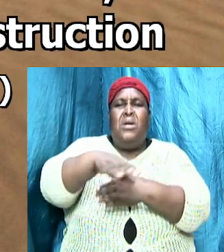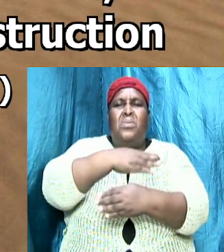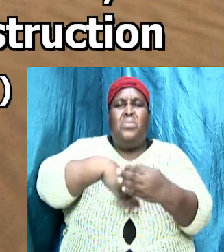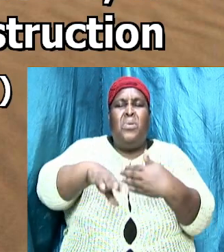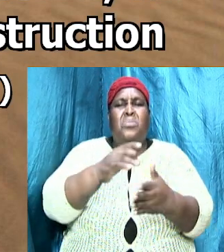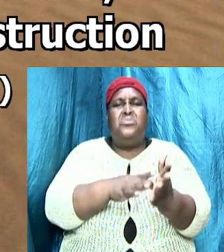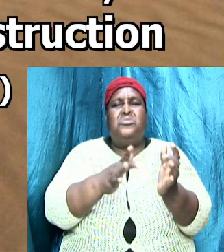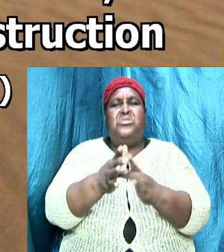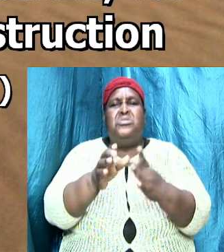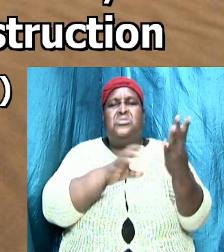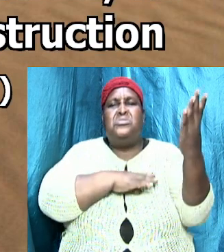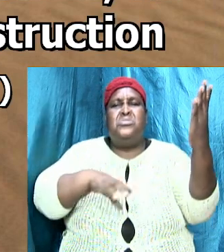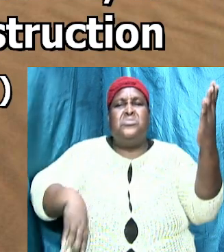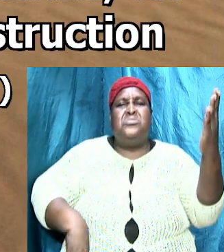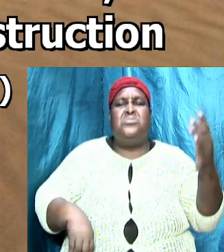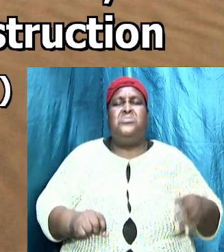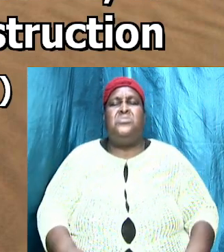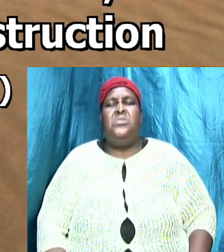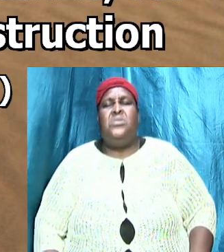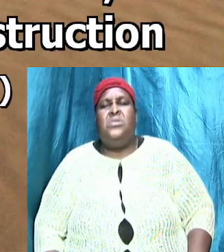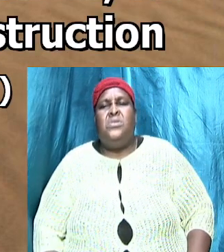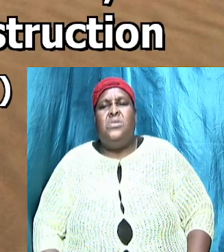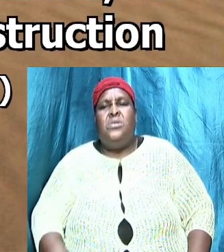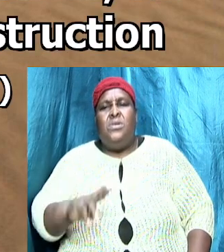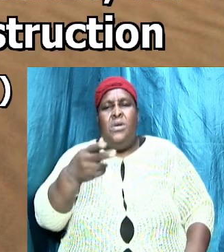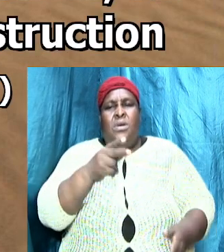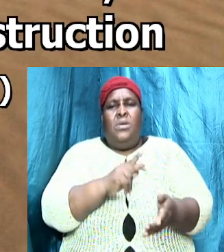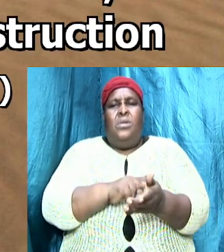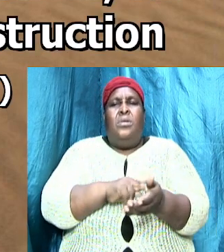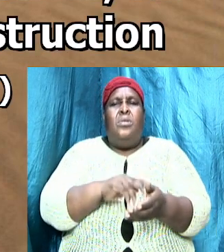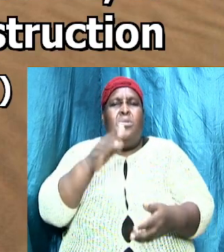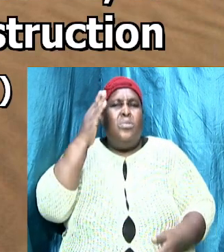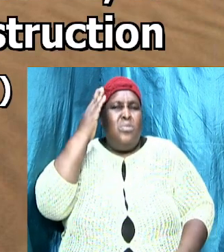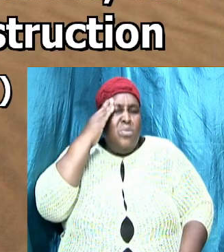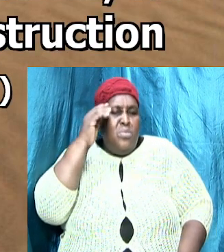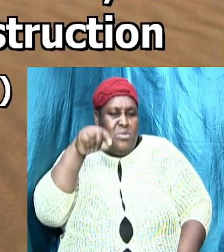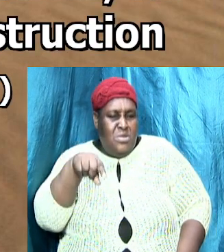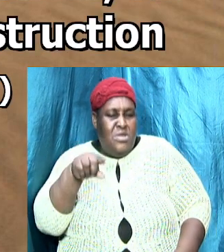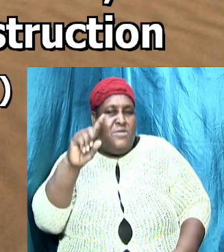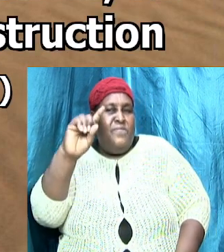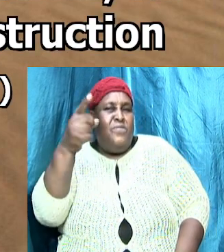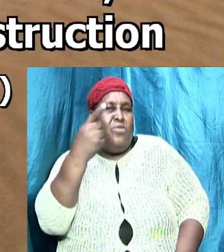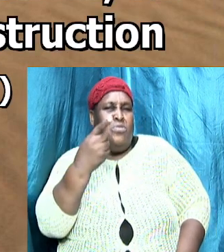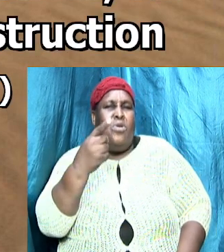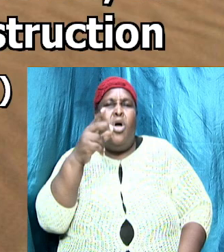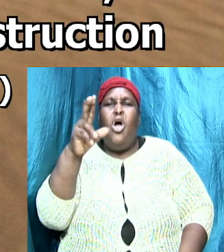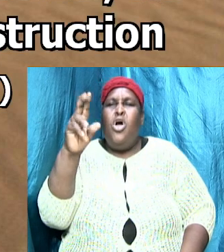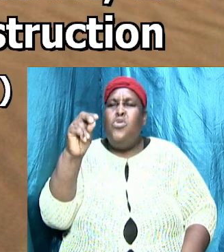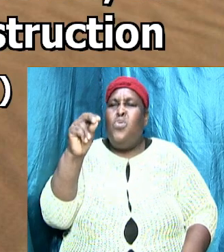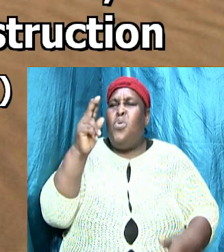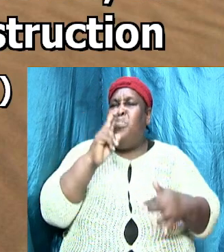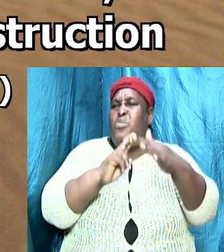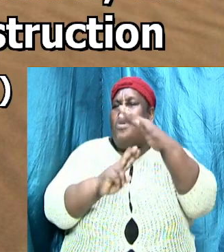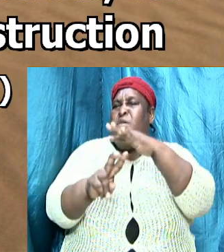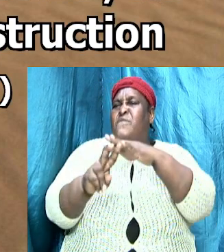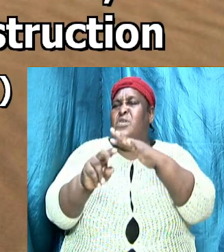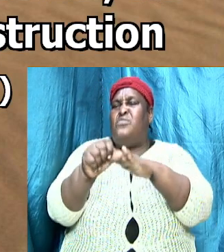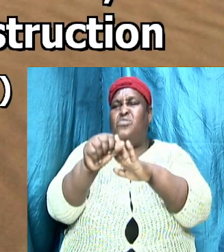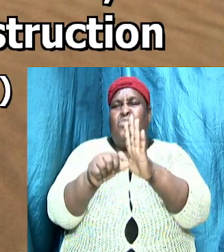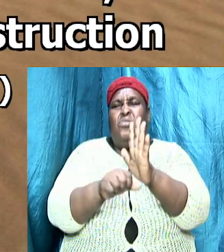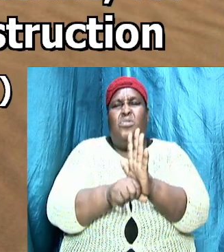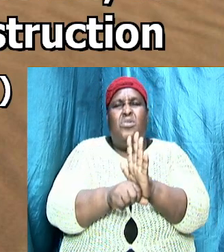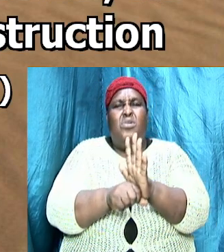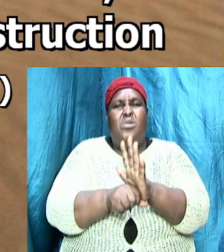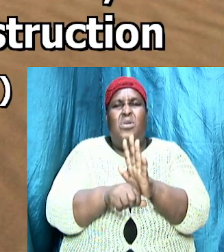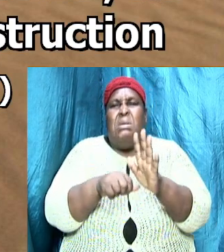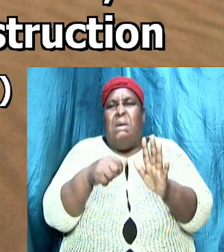Peter 1 20 and 21 knowing this first that no prophecy of the scripture is